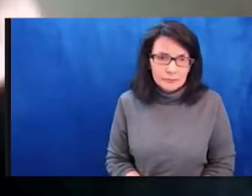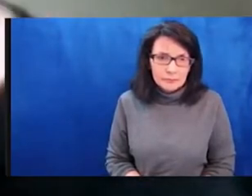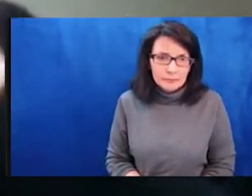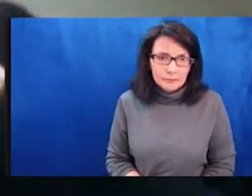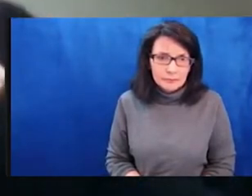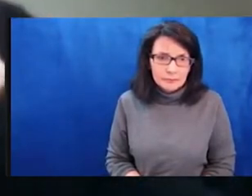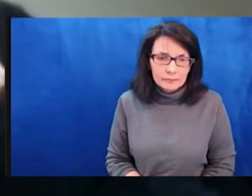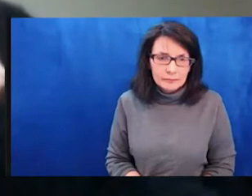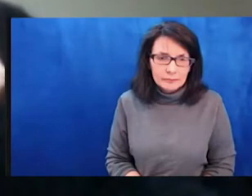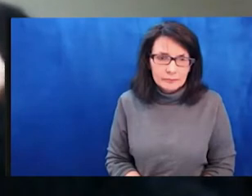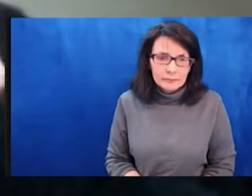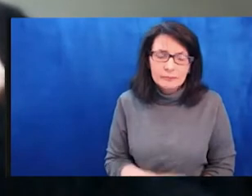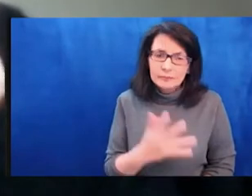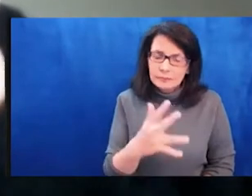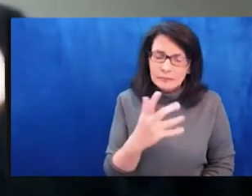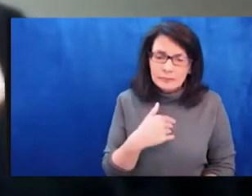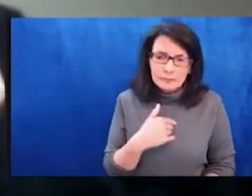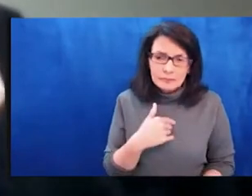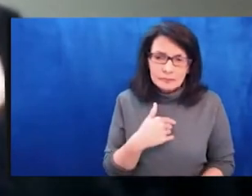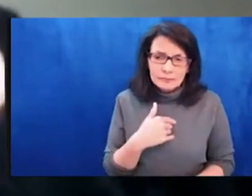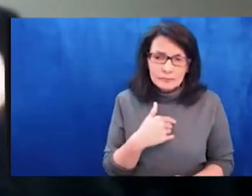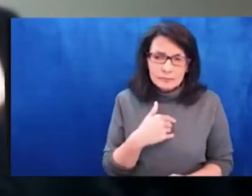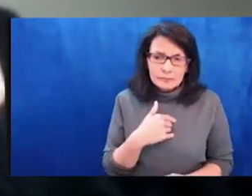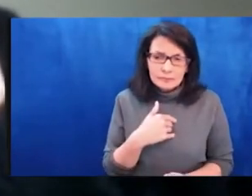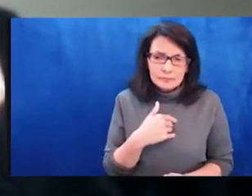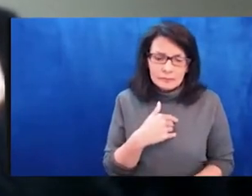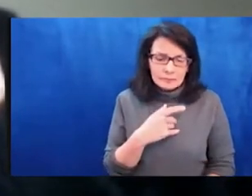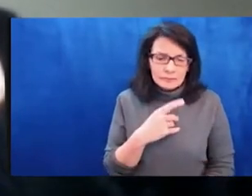Let me look at my notes.